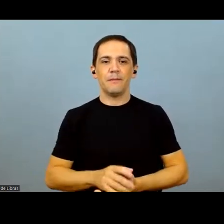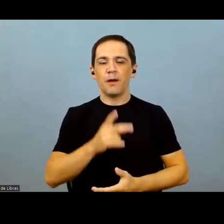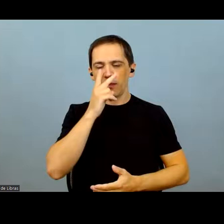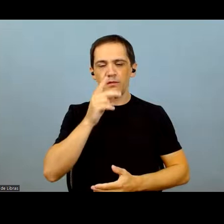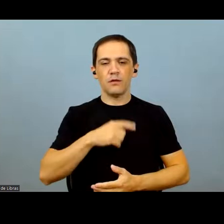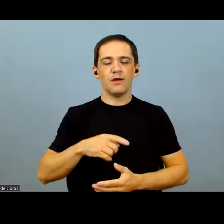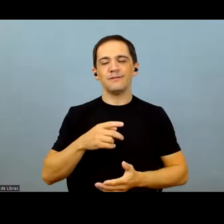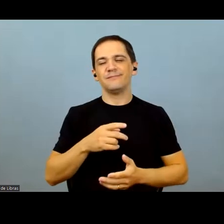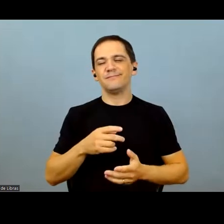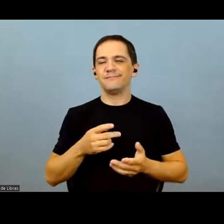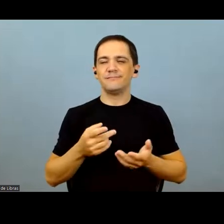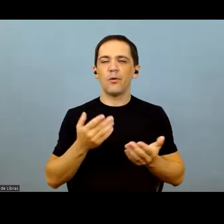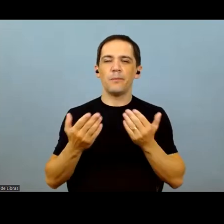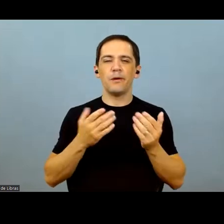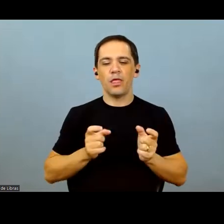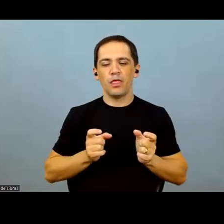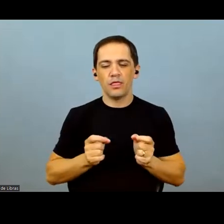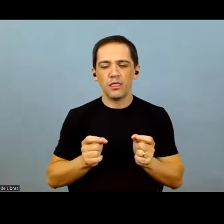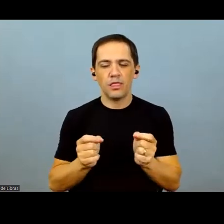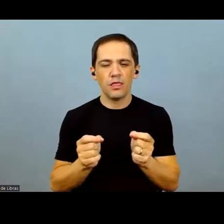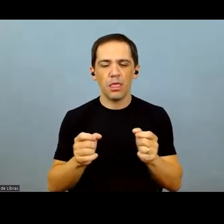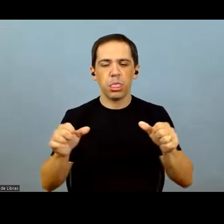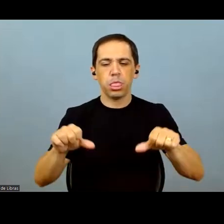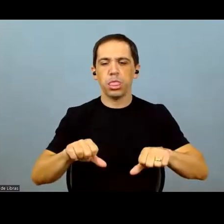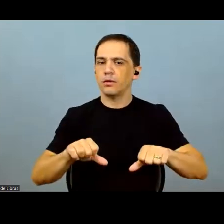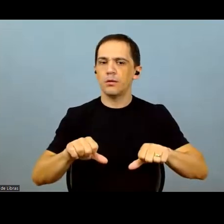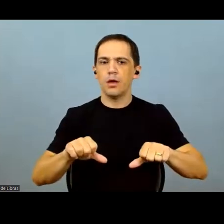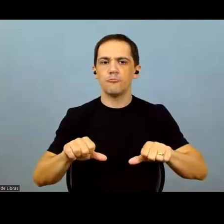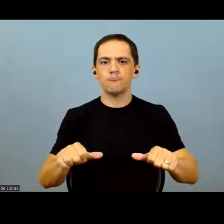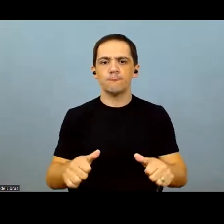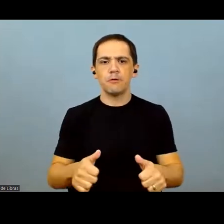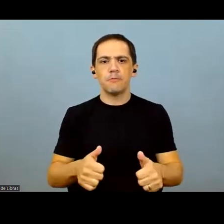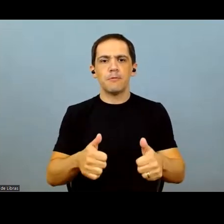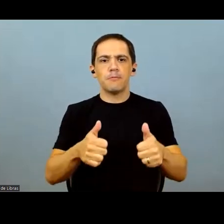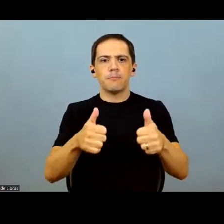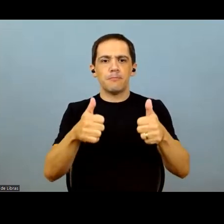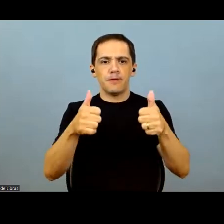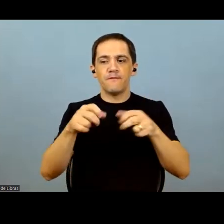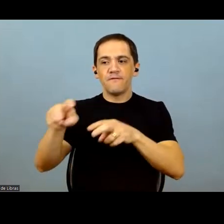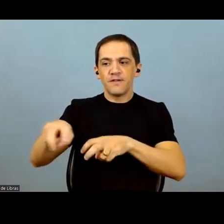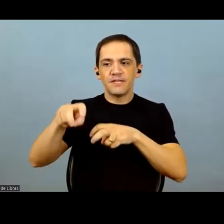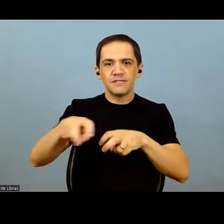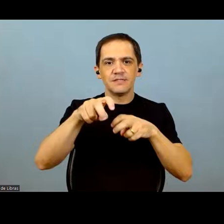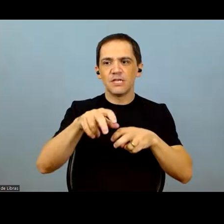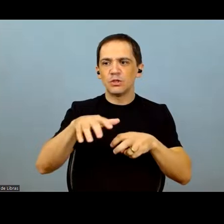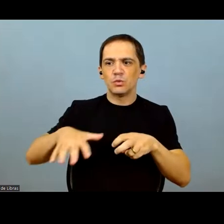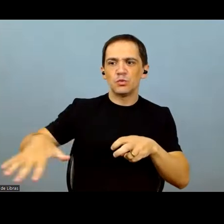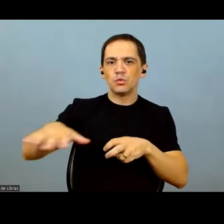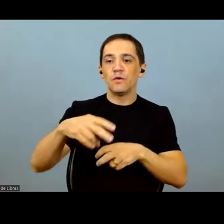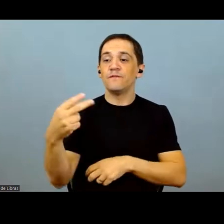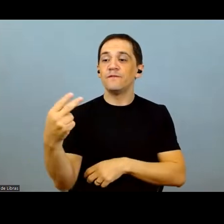Our plants don't get rusty. In fact, they